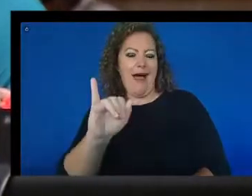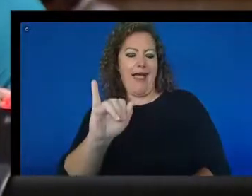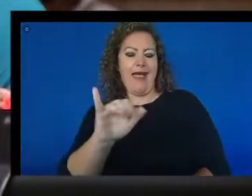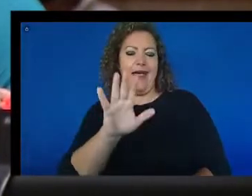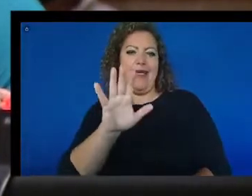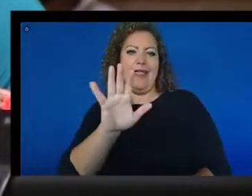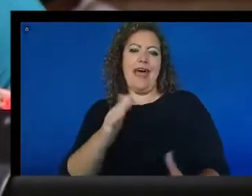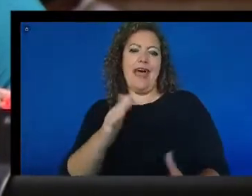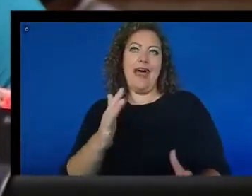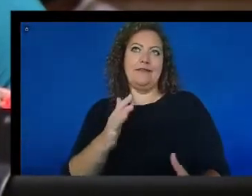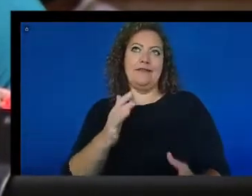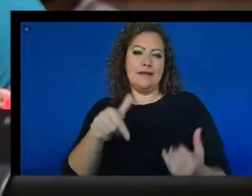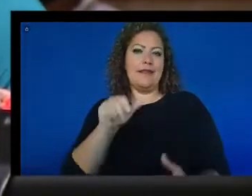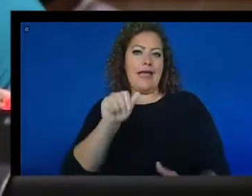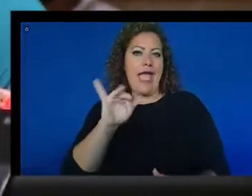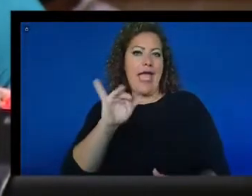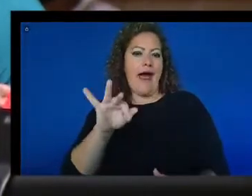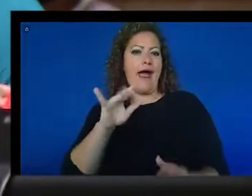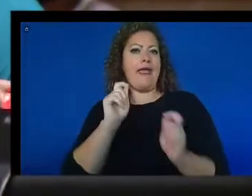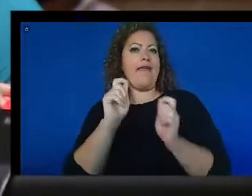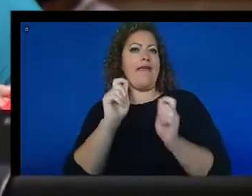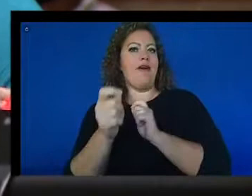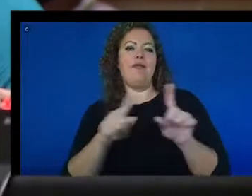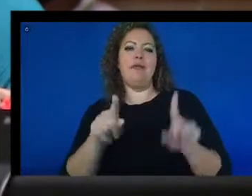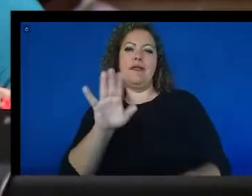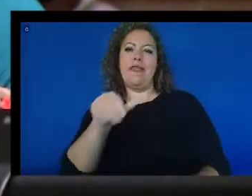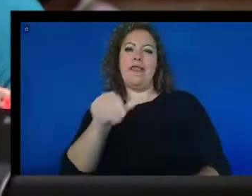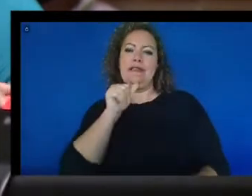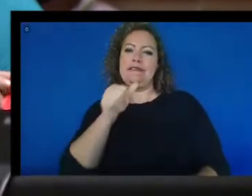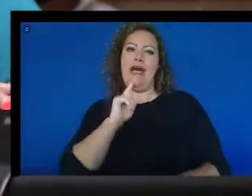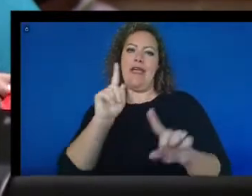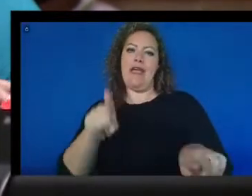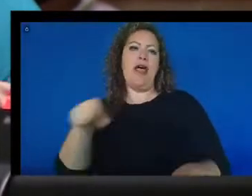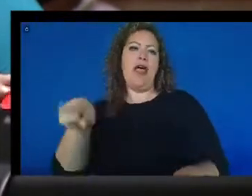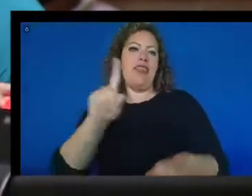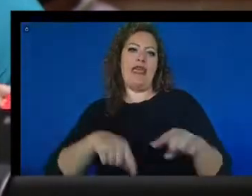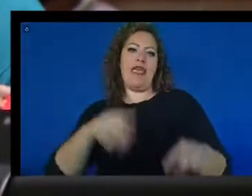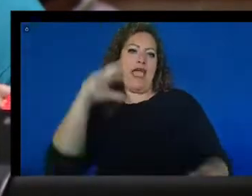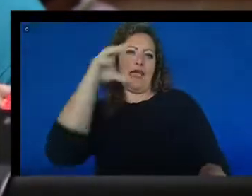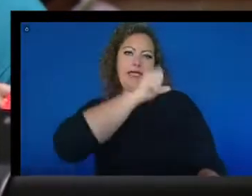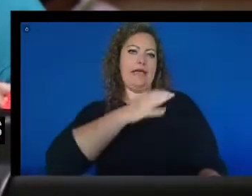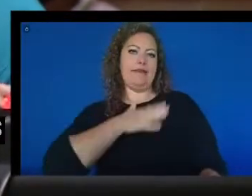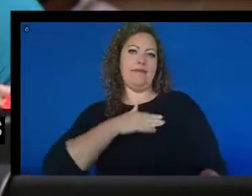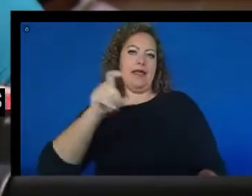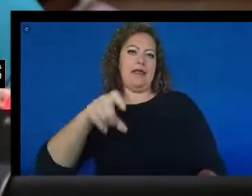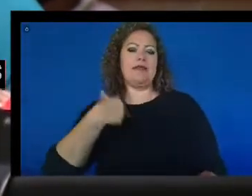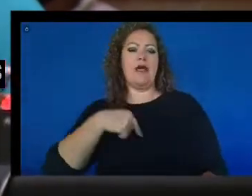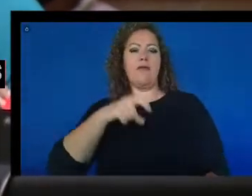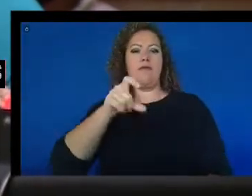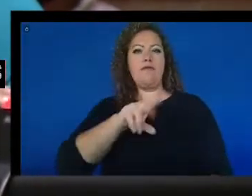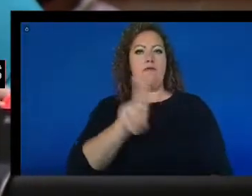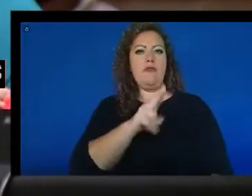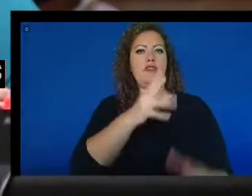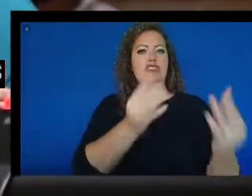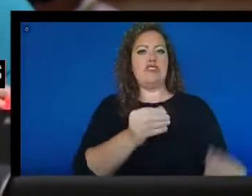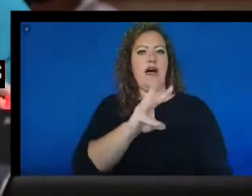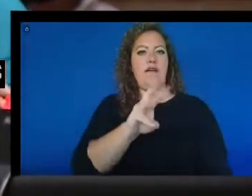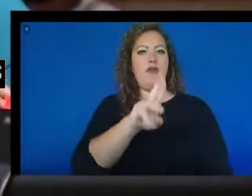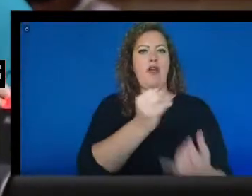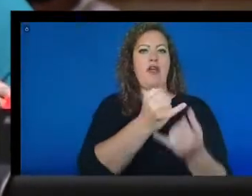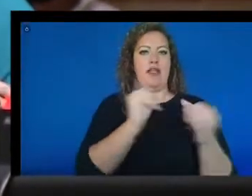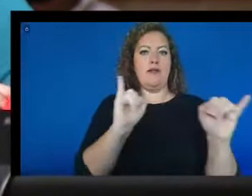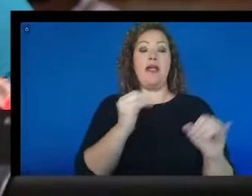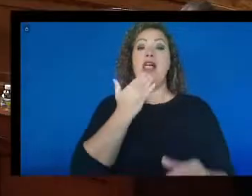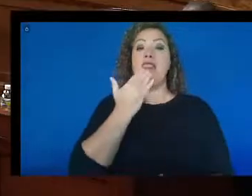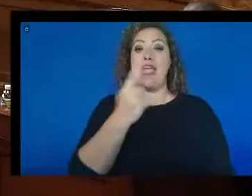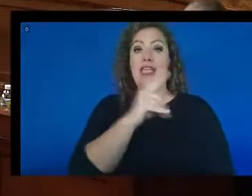it has evolved, it isn't the answer. They can't guess what my needs are. We have to be able to use our software independently. Thank you for your attention.